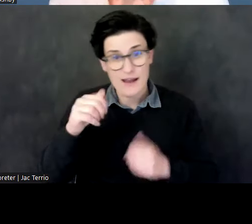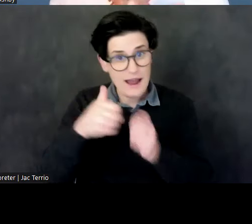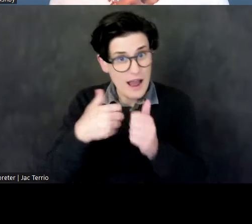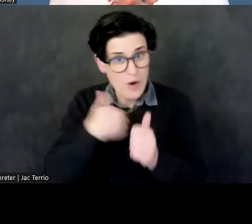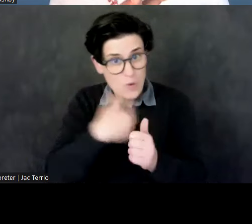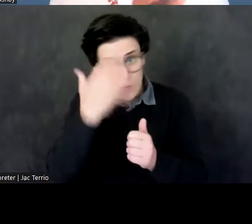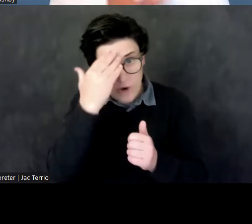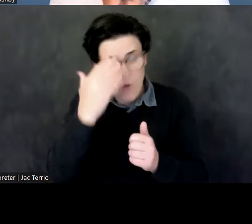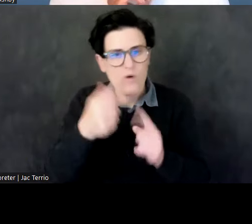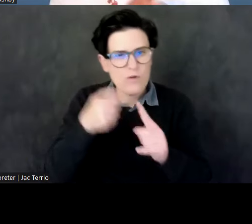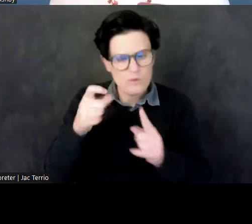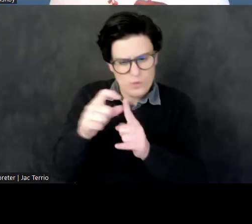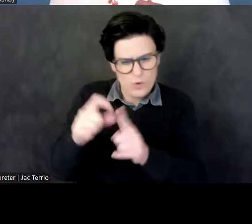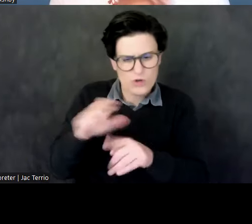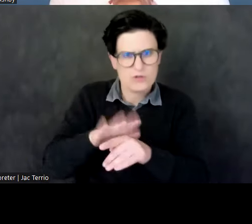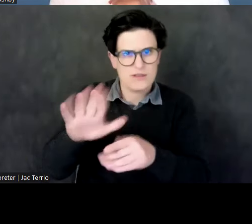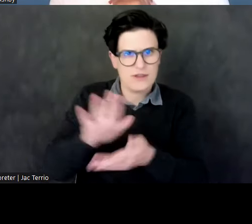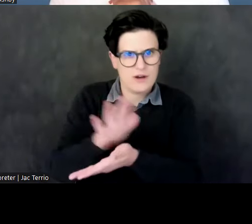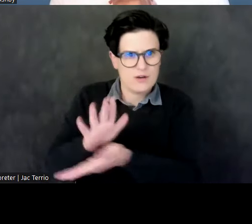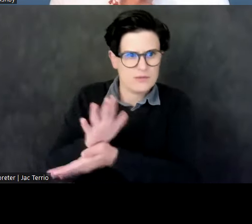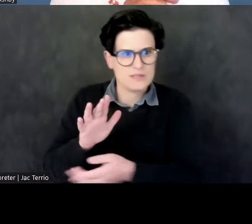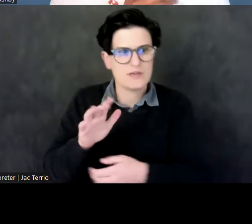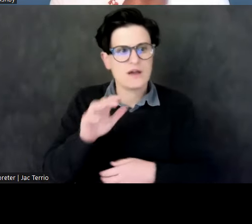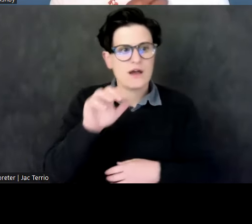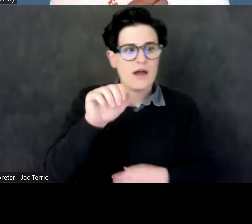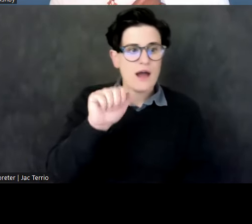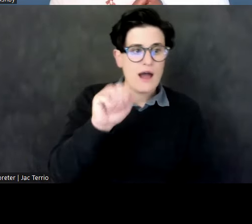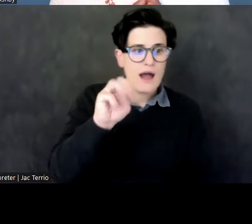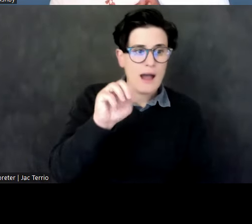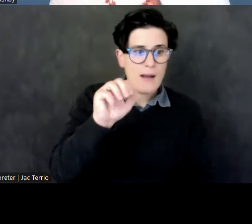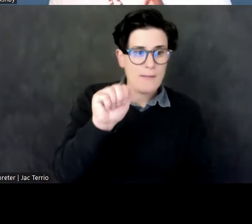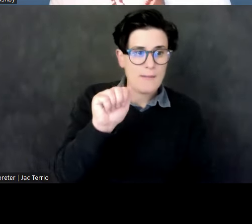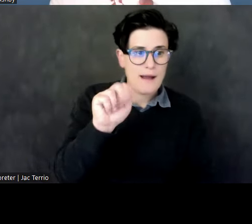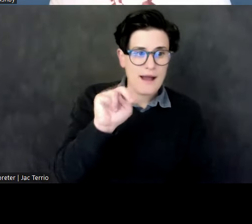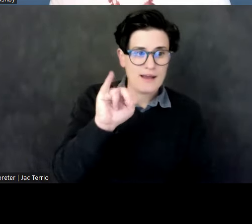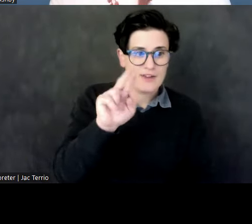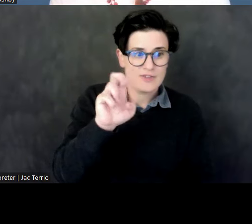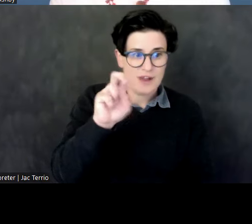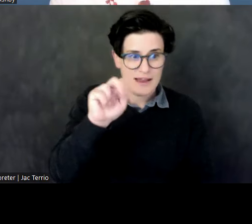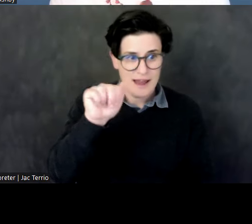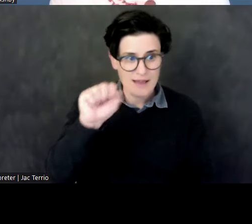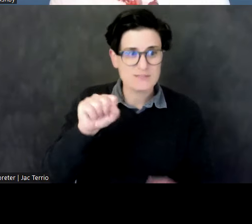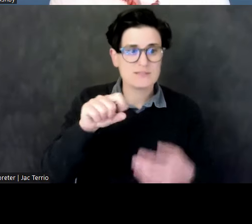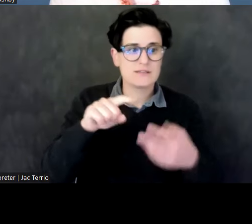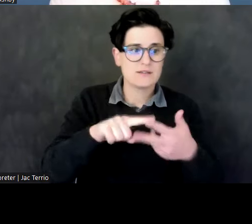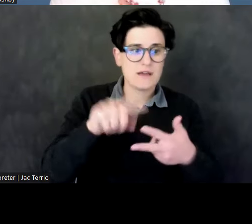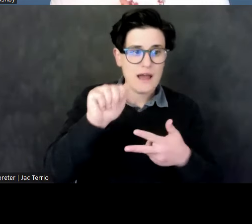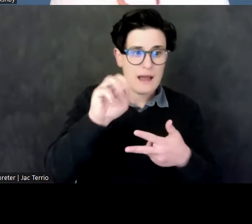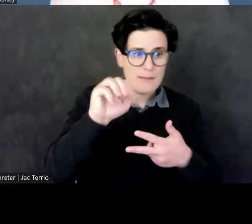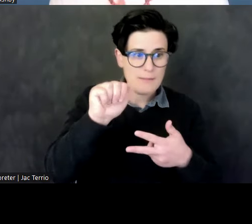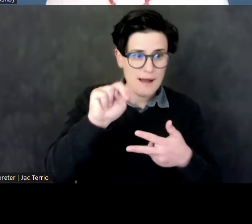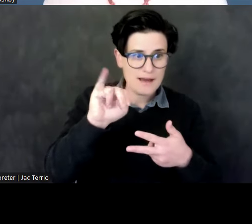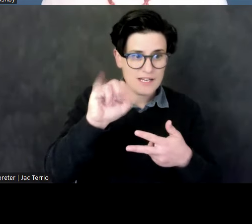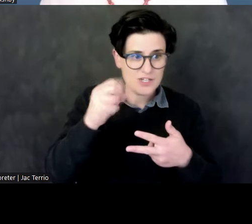so Amani Reynas, Amani Shaketo, and Amanitore all held this title kandake